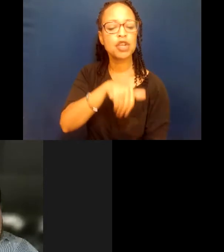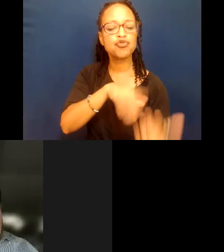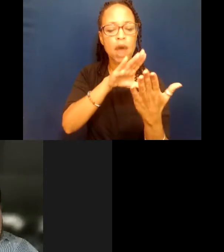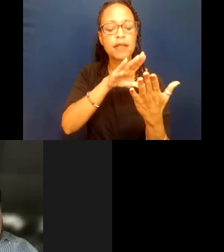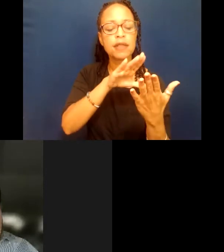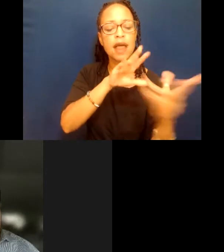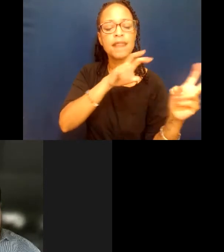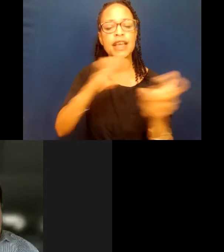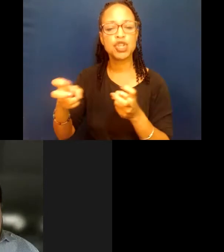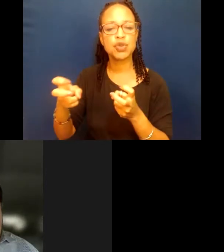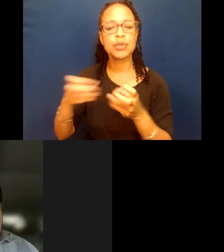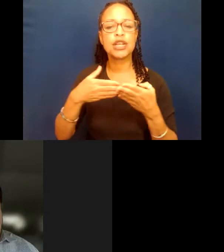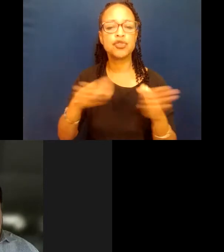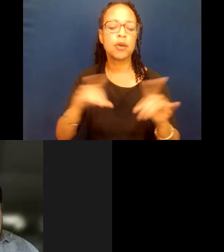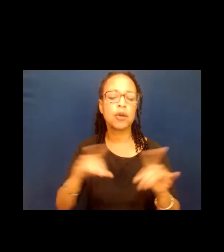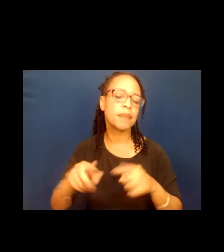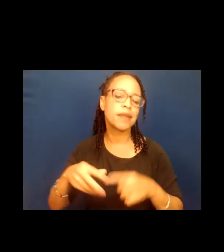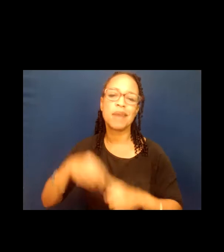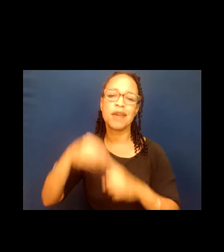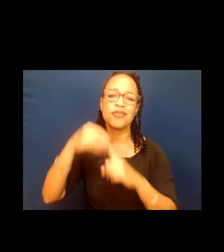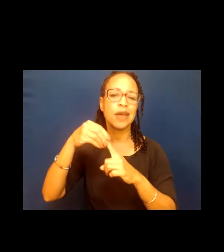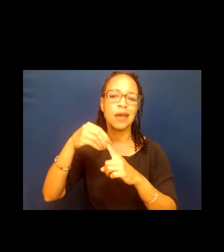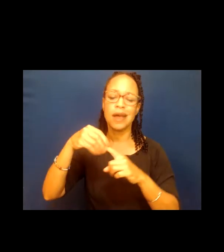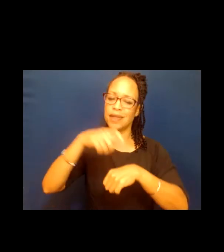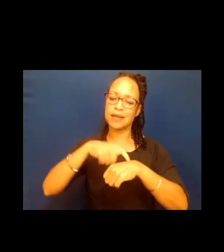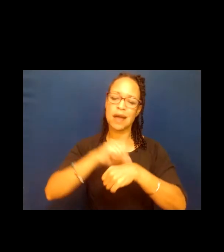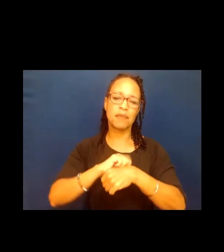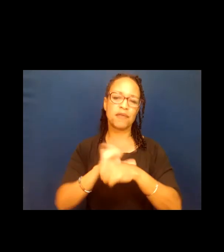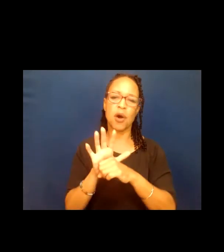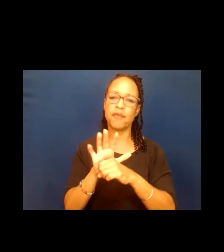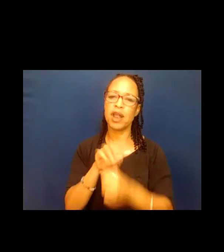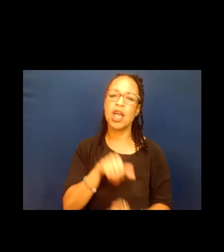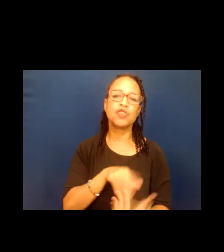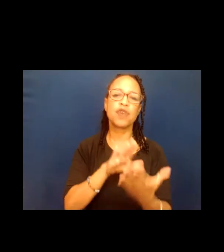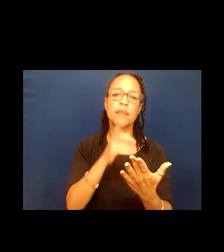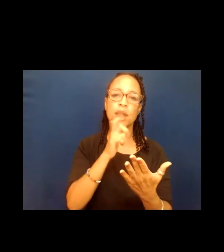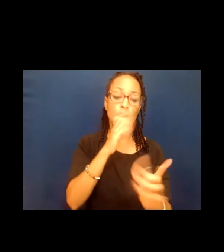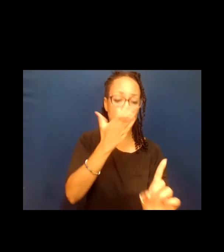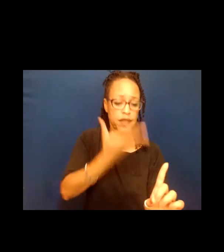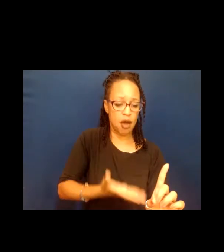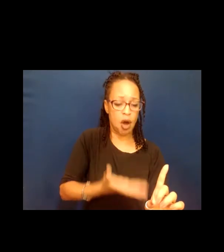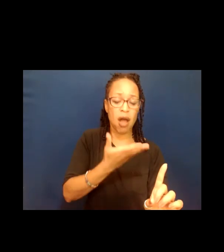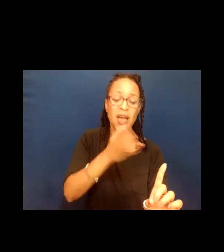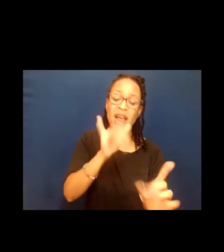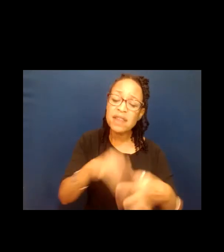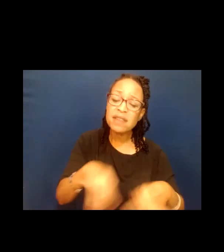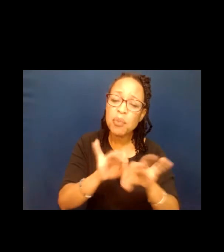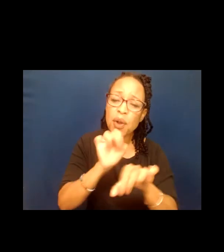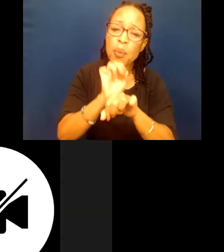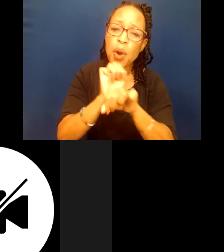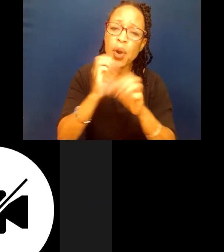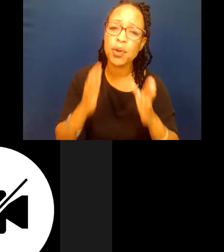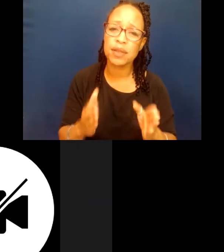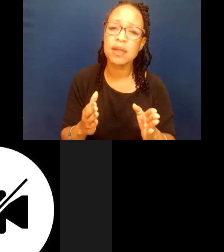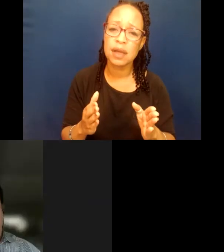in general, but especially in this moment of COVID-19, we have to address them as who they are, and that is essential workers, right? And as